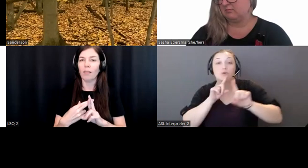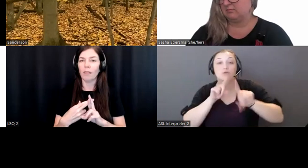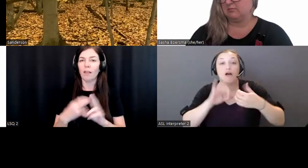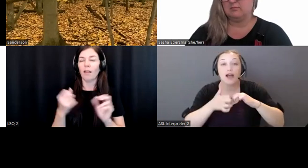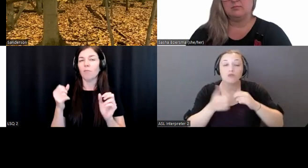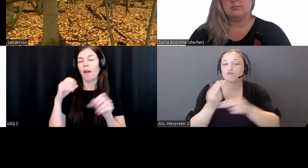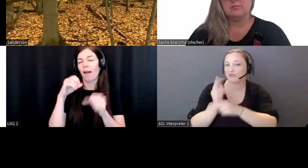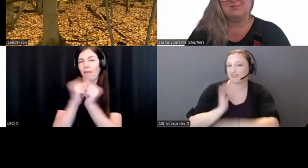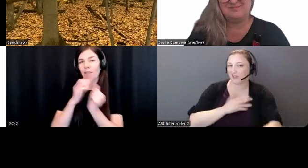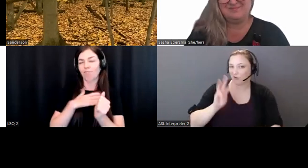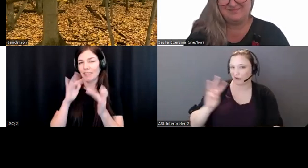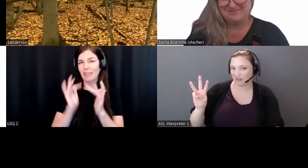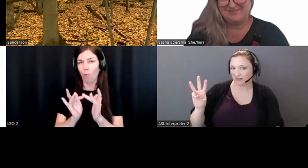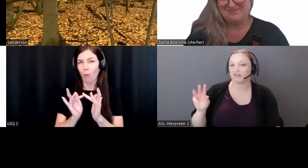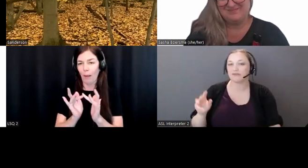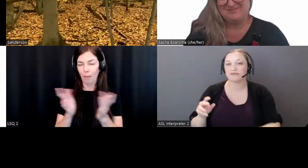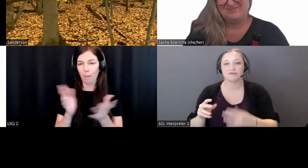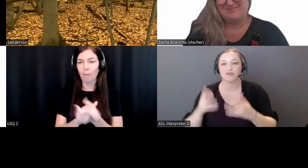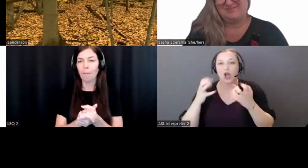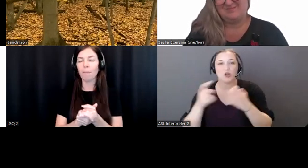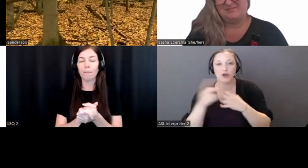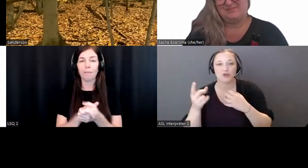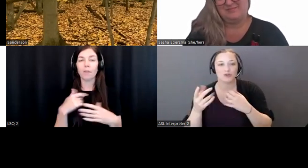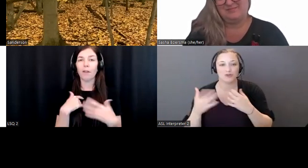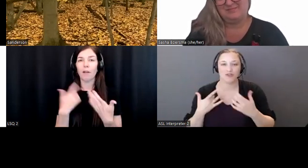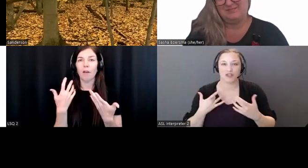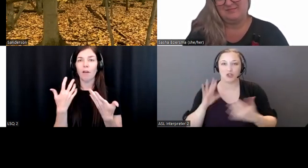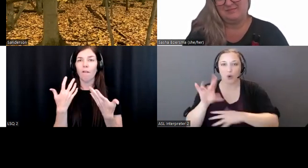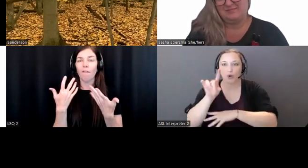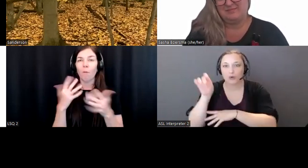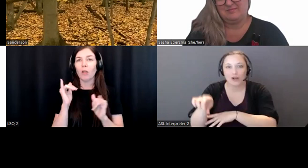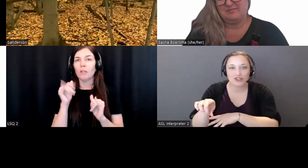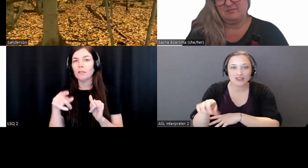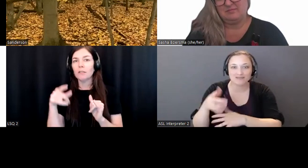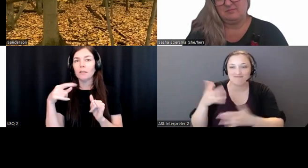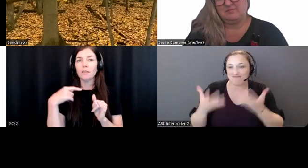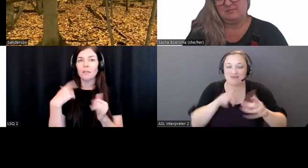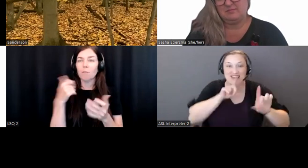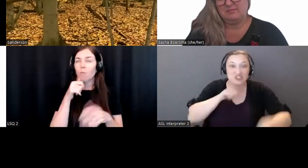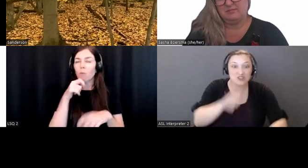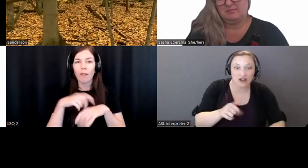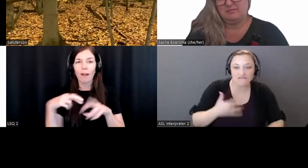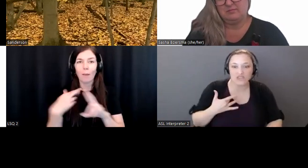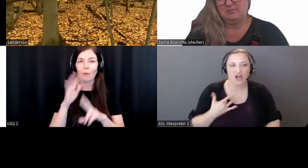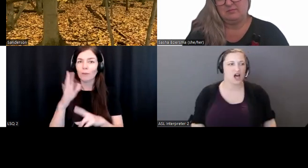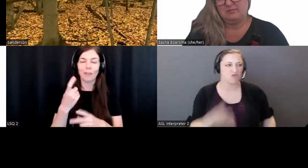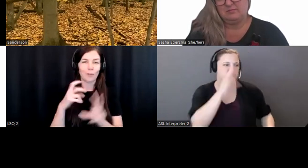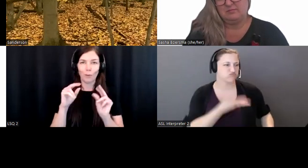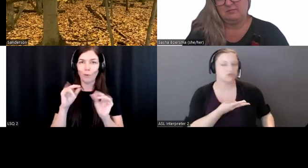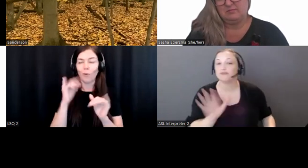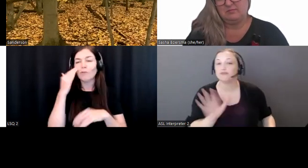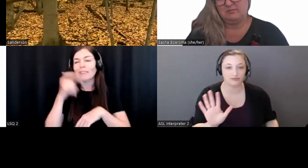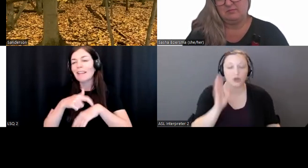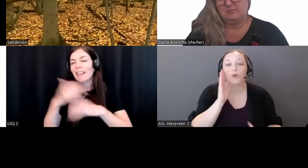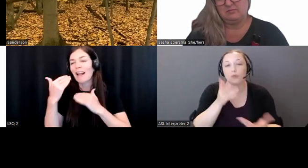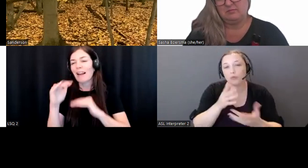just I don't want anybody to think that we're not going to be paying attention to your questions, even though we have limited time. So what I'm going to ask you to